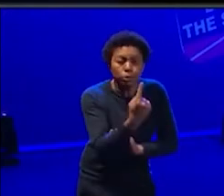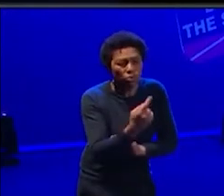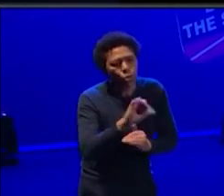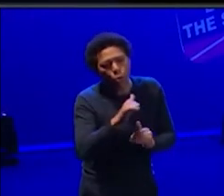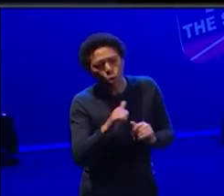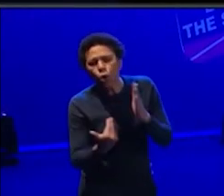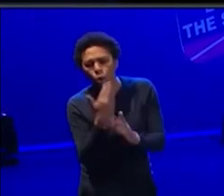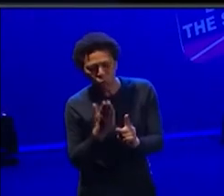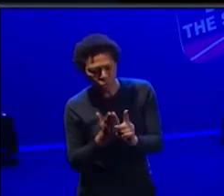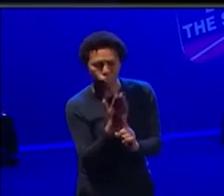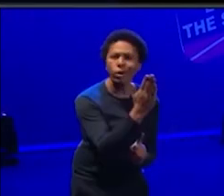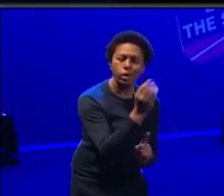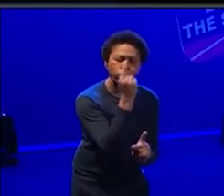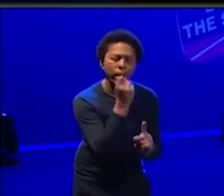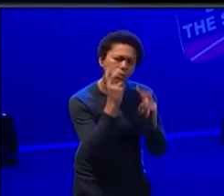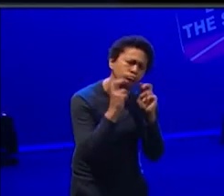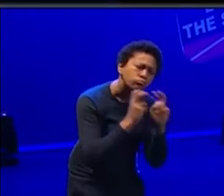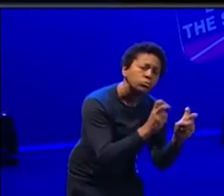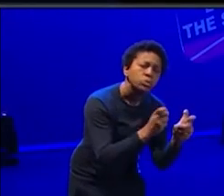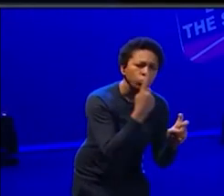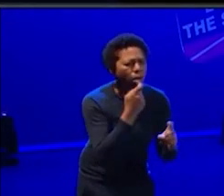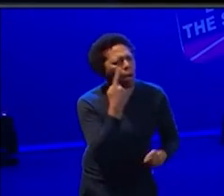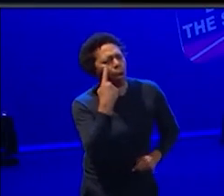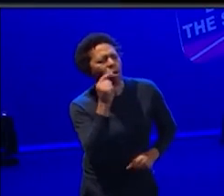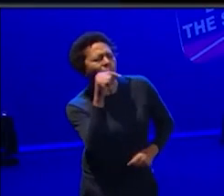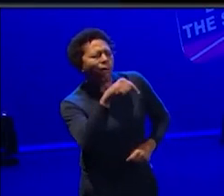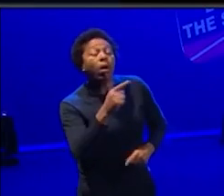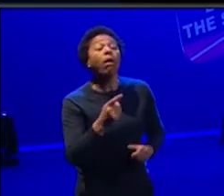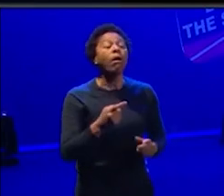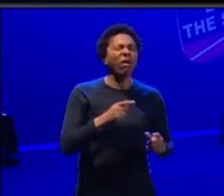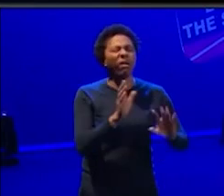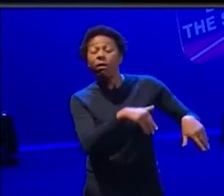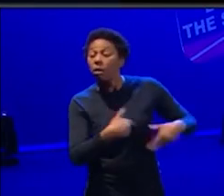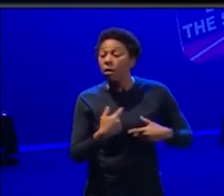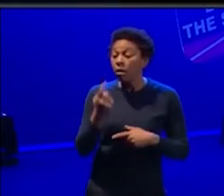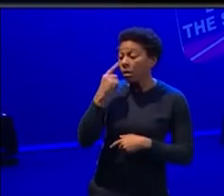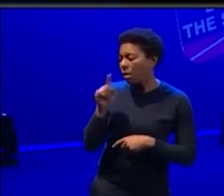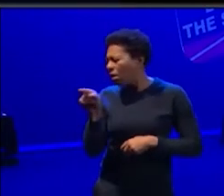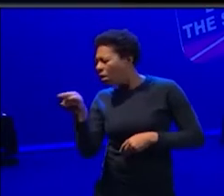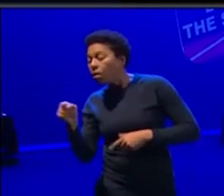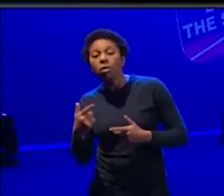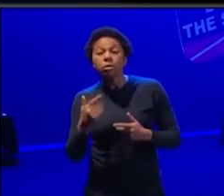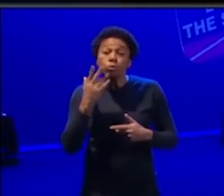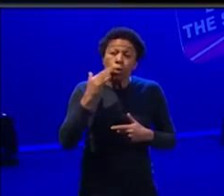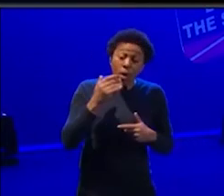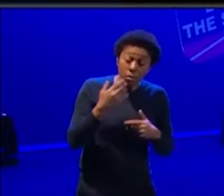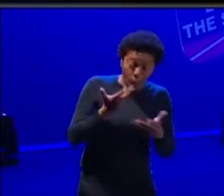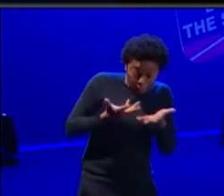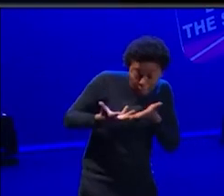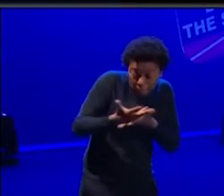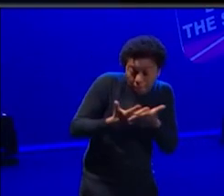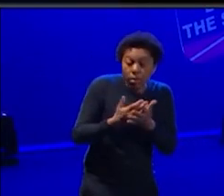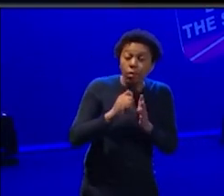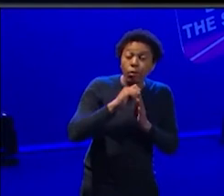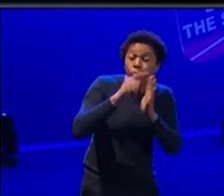of work, um, that we have going on for you to continue. And then when it comes to specific productions or projects, um, where